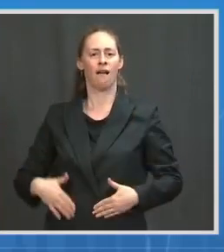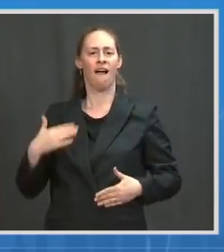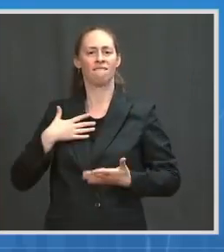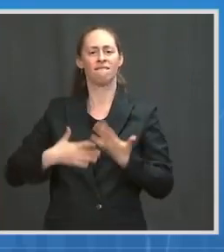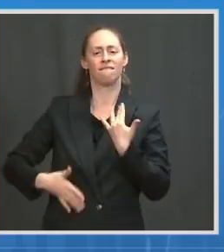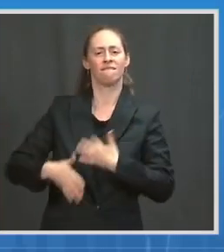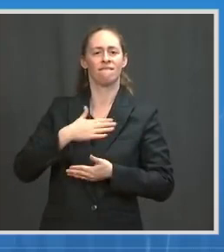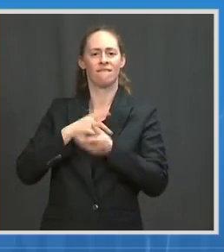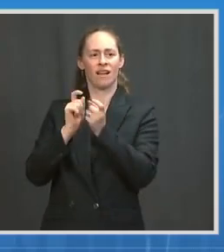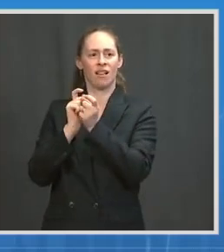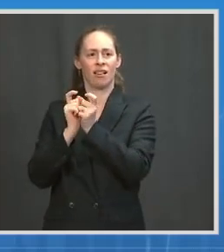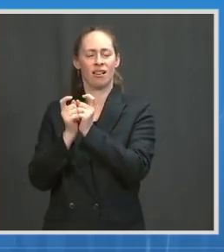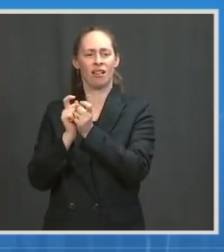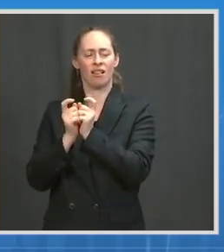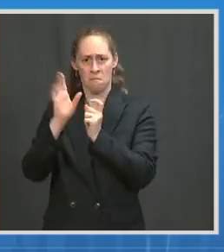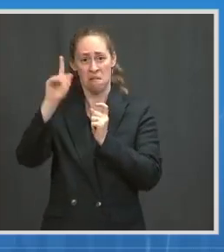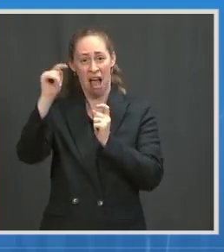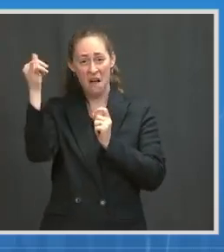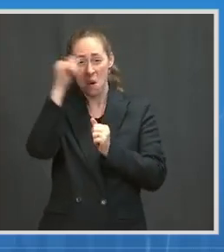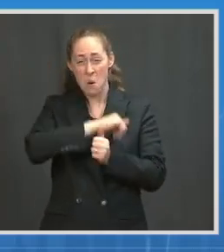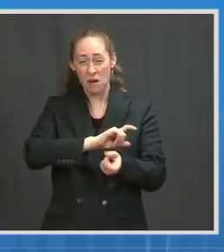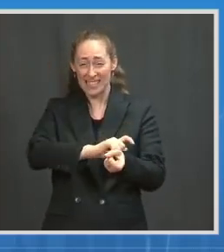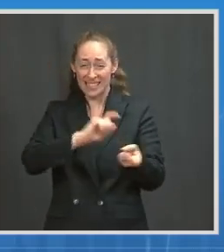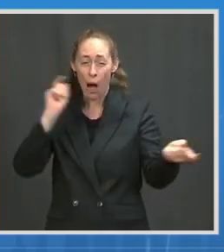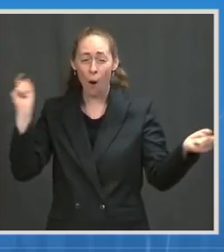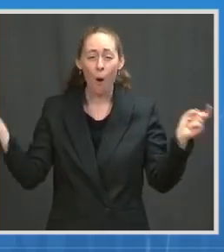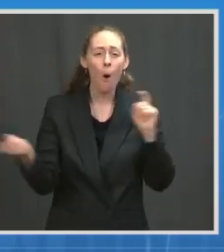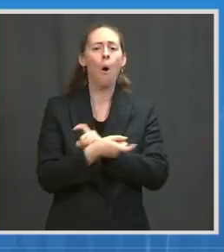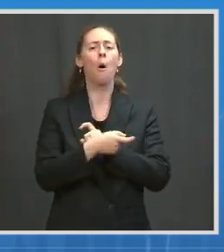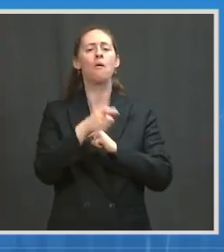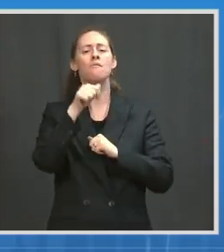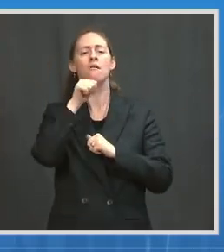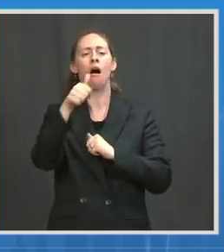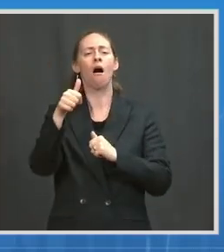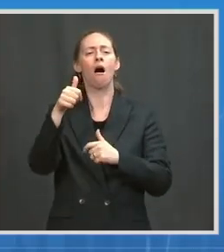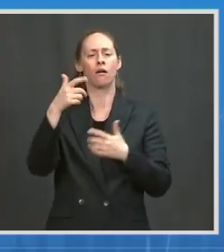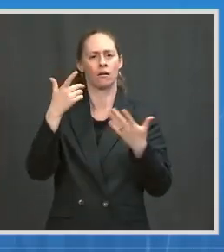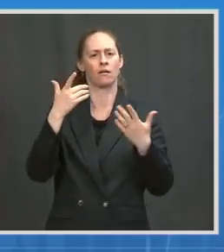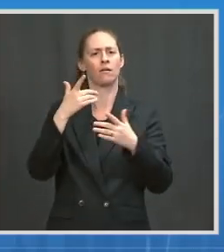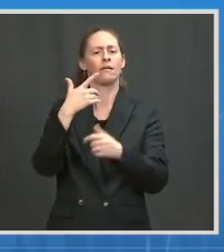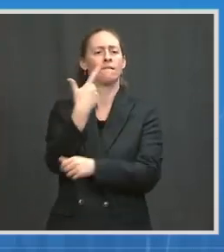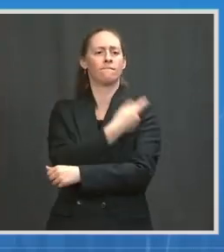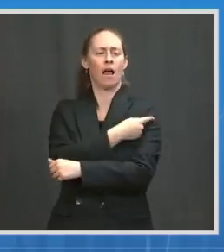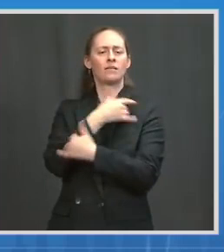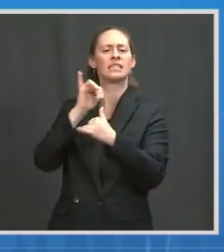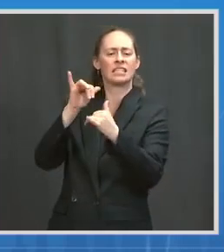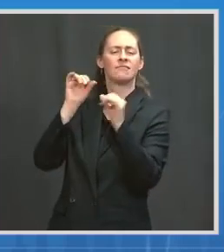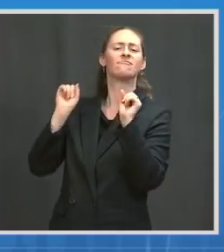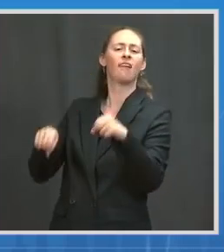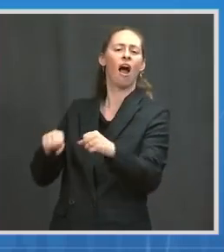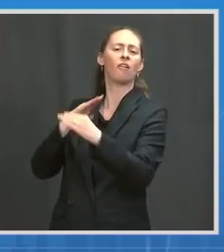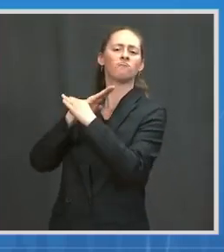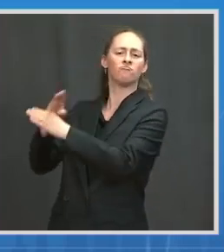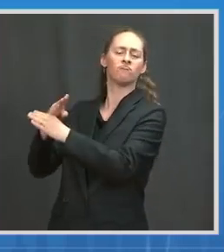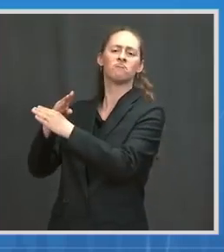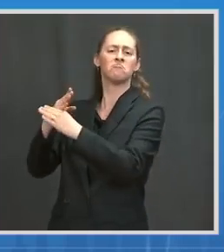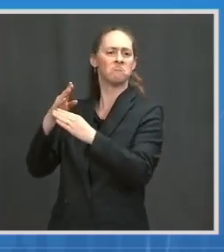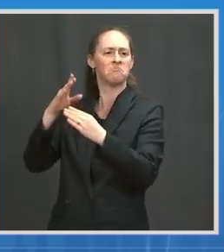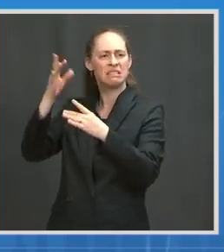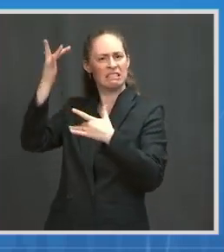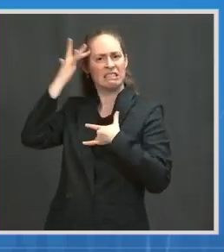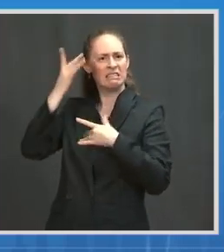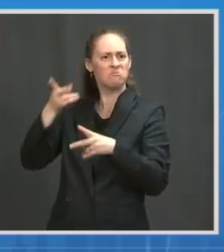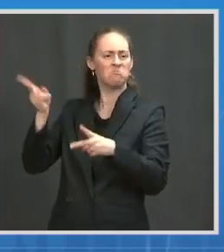to completely obliterate a certain degree of protection. When you get the J&J, which is the only one that has the